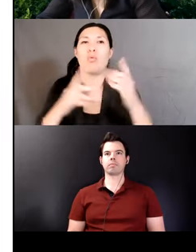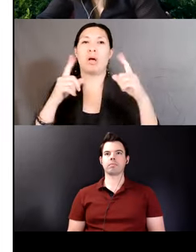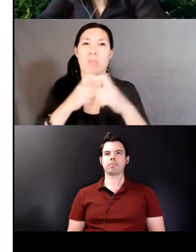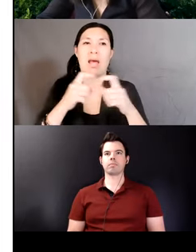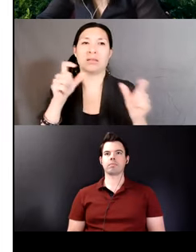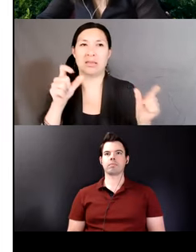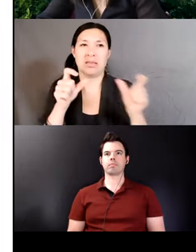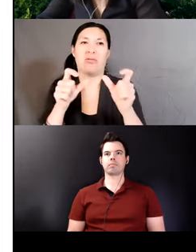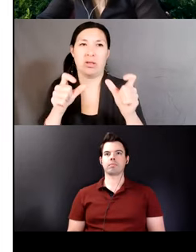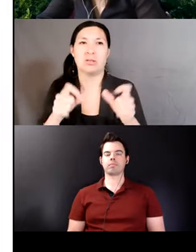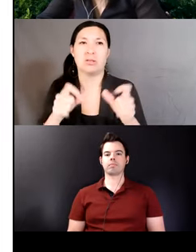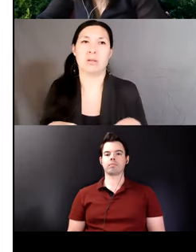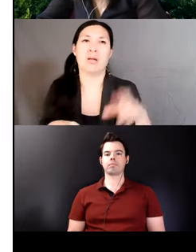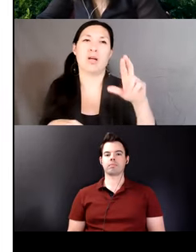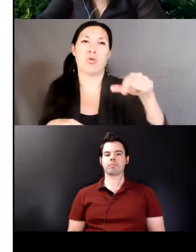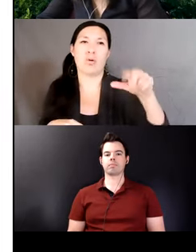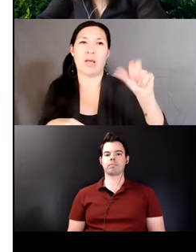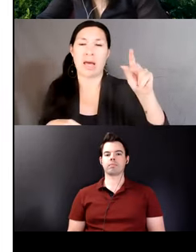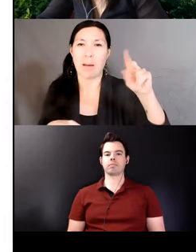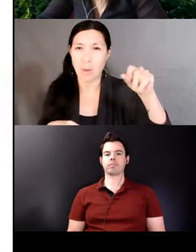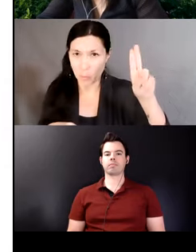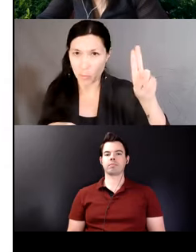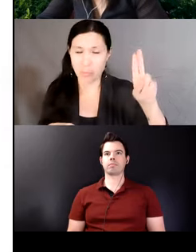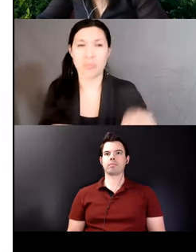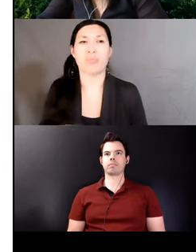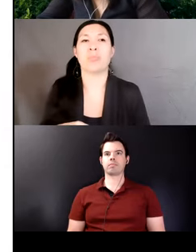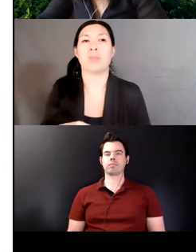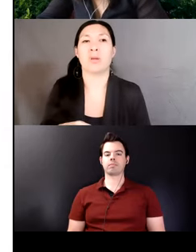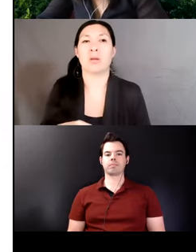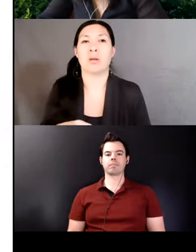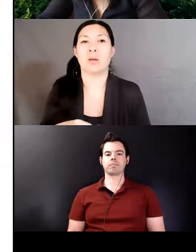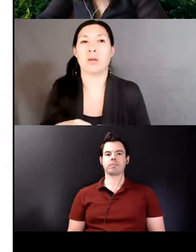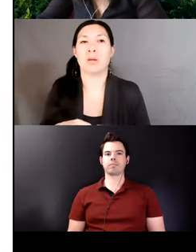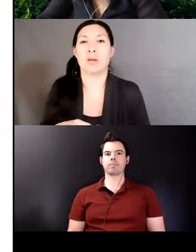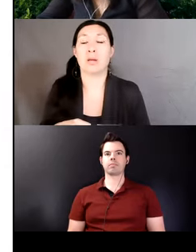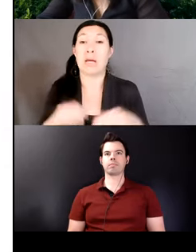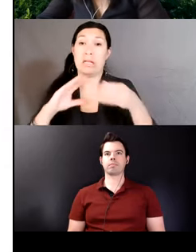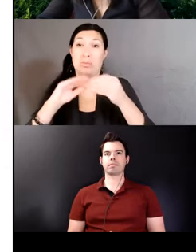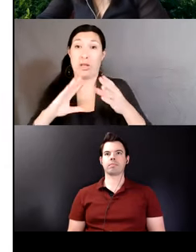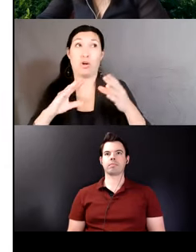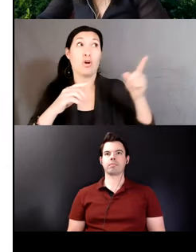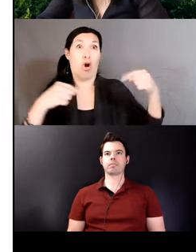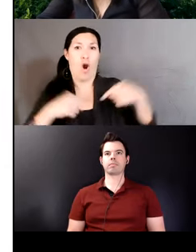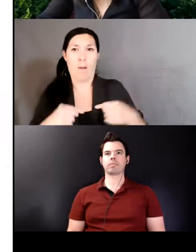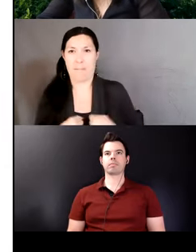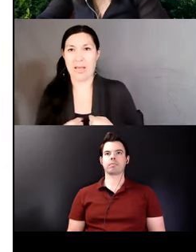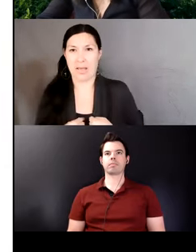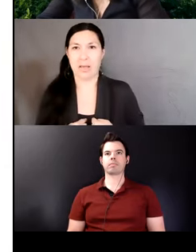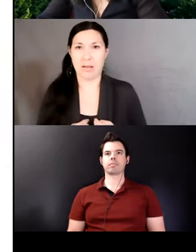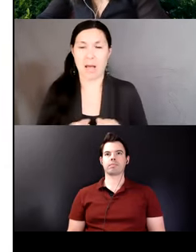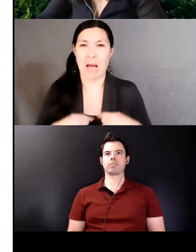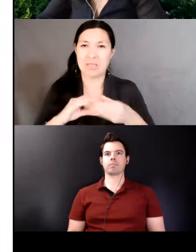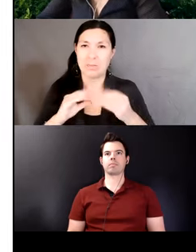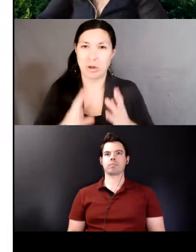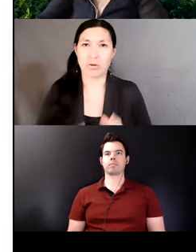It's also deduced by context in which the speaker is the one who is harmed. As I mentioned earlier,